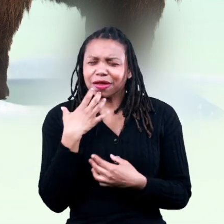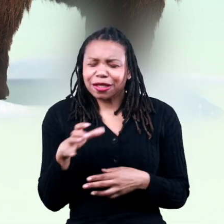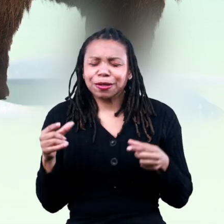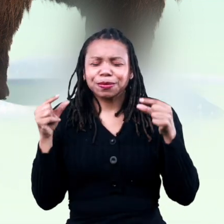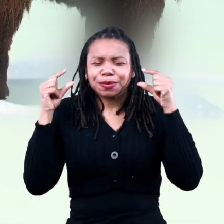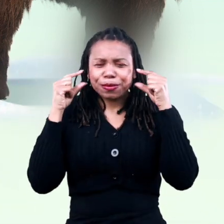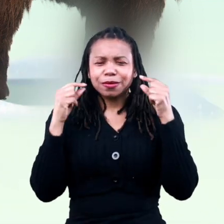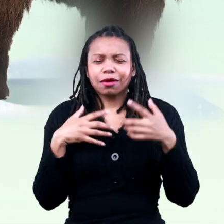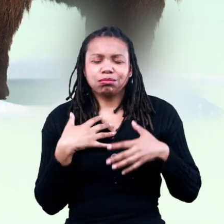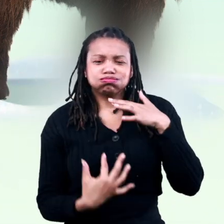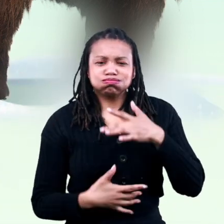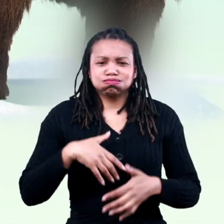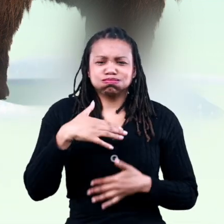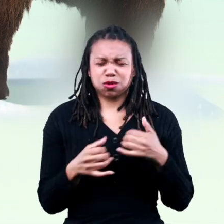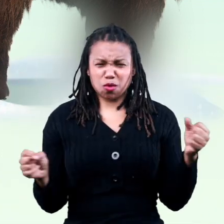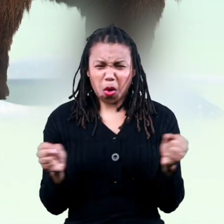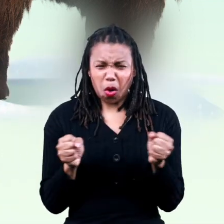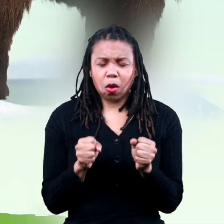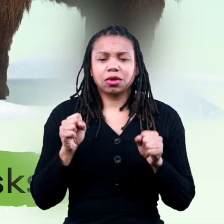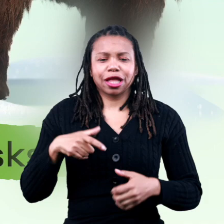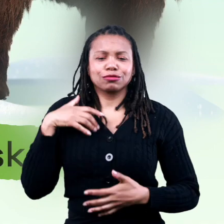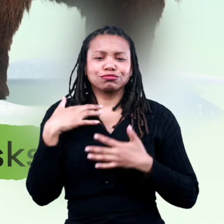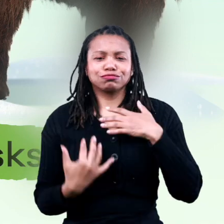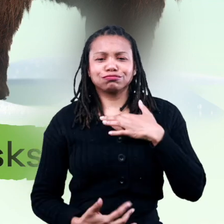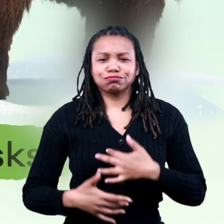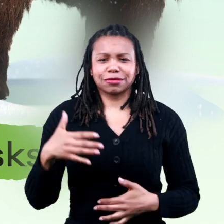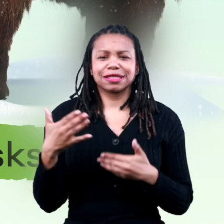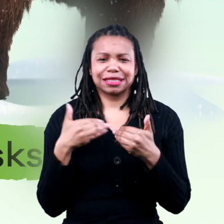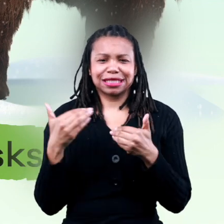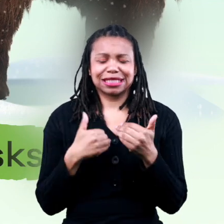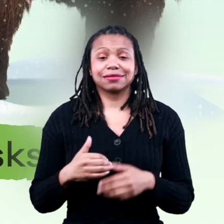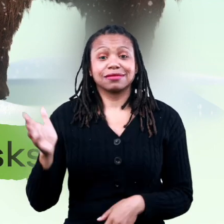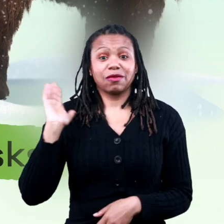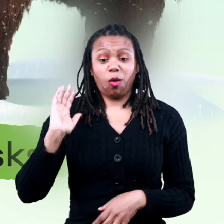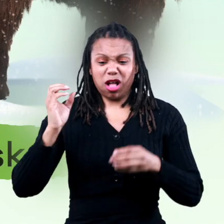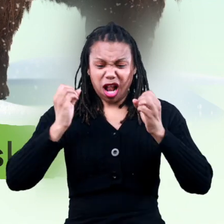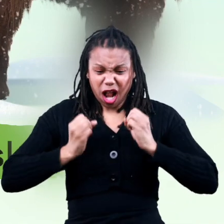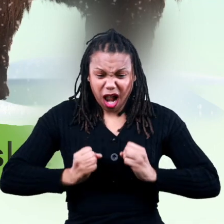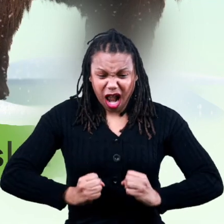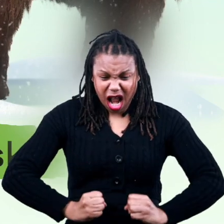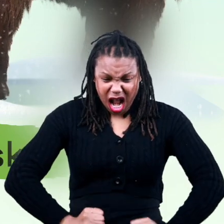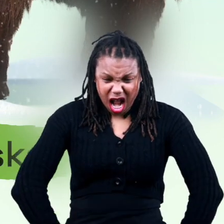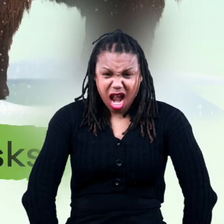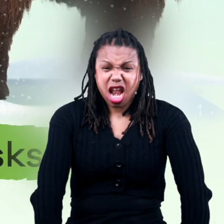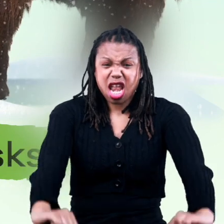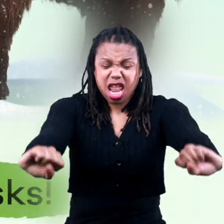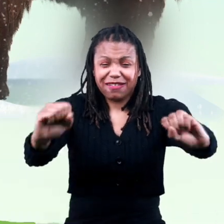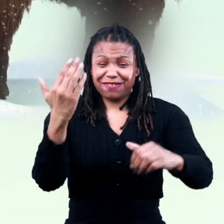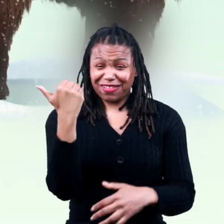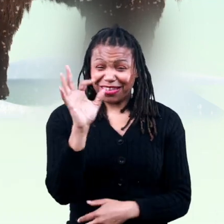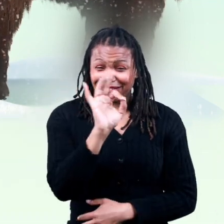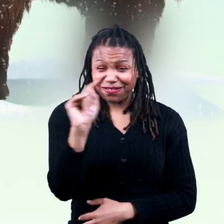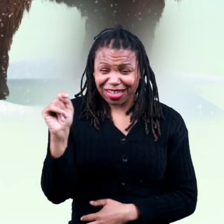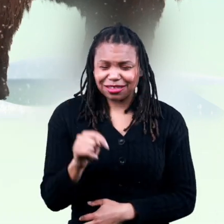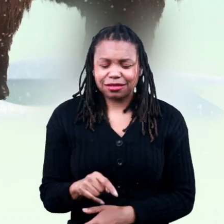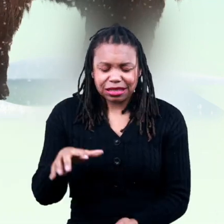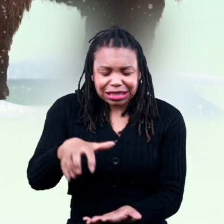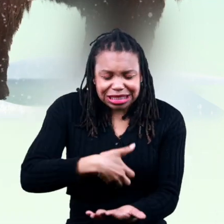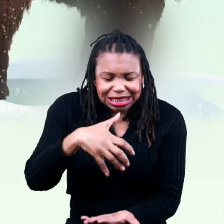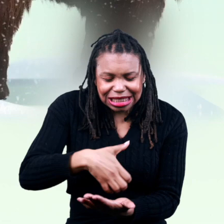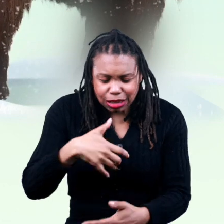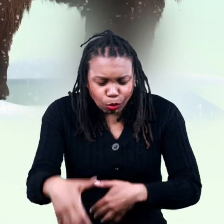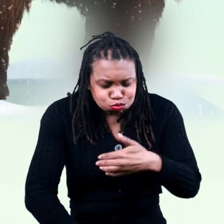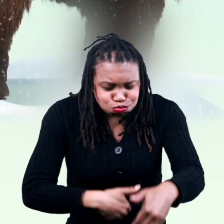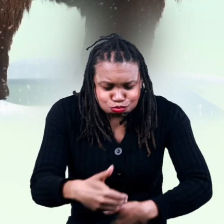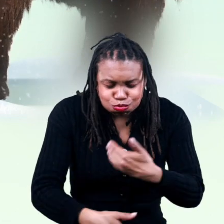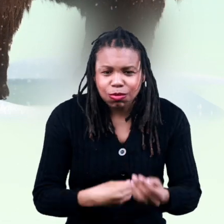body heat in the frigid temperatures they also had 15 foot long tusks that they used to dig